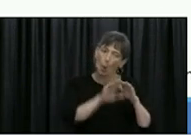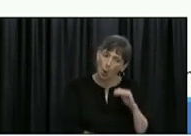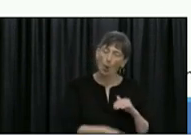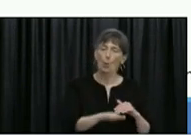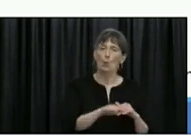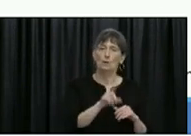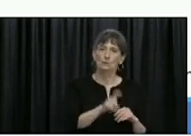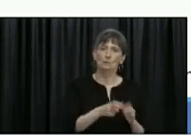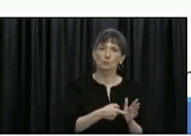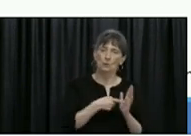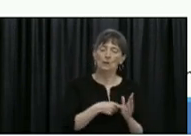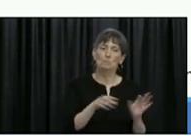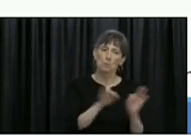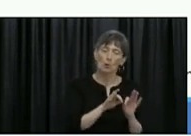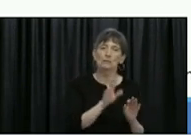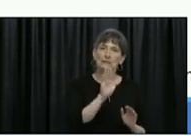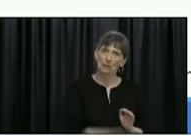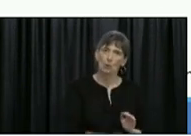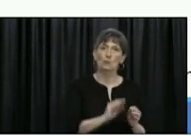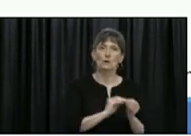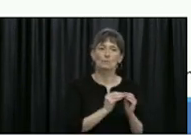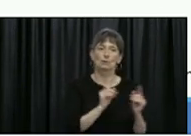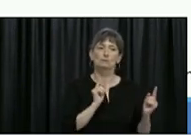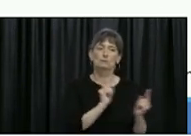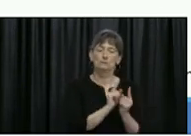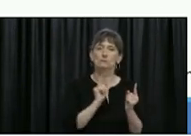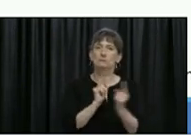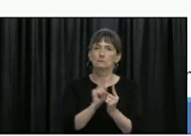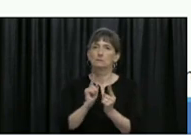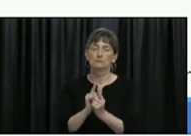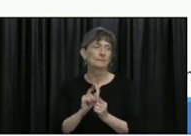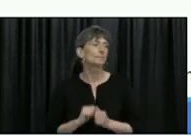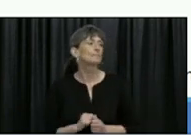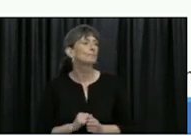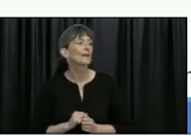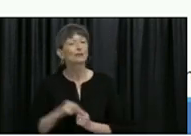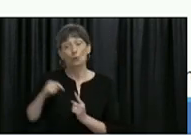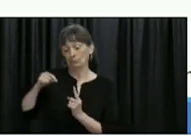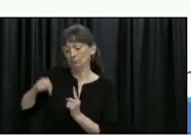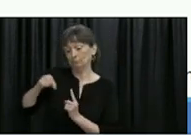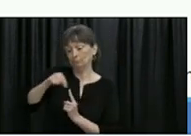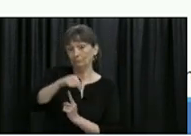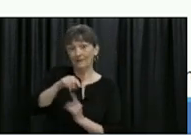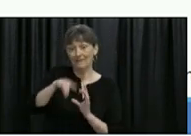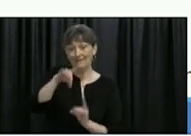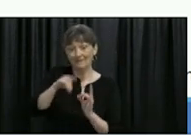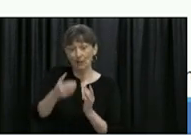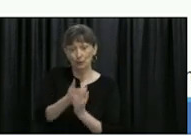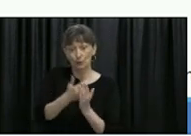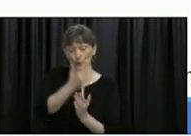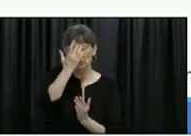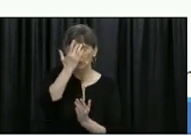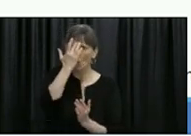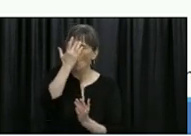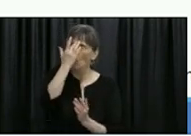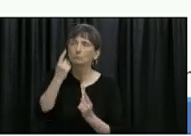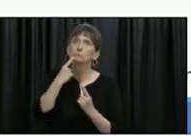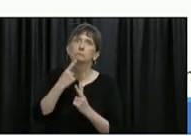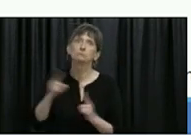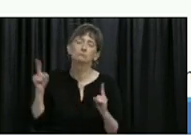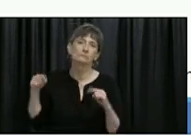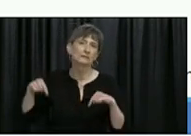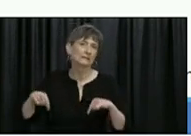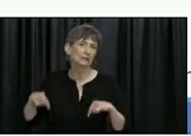Now, imagine if there was an outbreak and we're really busy in terms of contact tracing and our successful contact tracing, instead of having seven